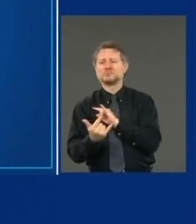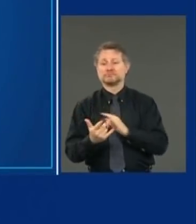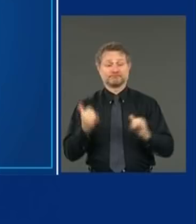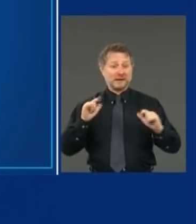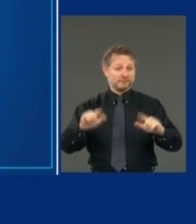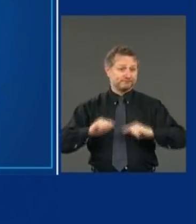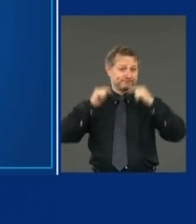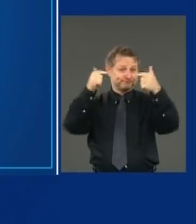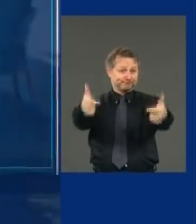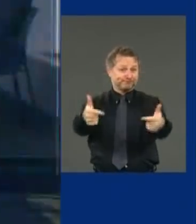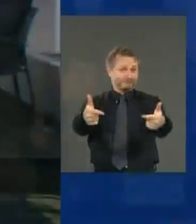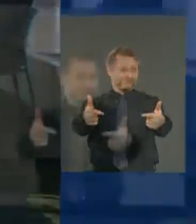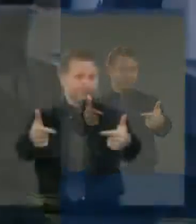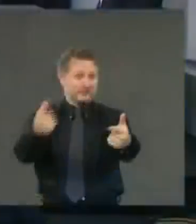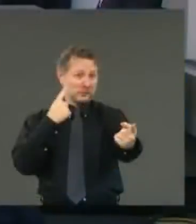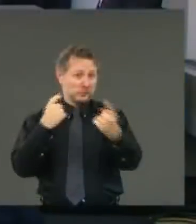Mr. Siff I have an annoying question